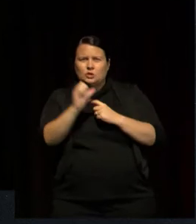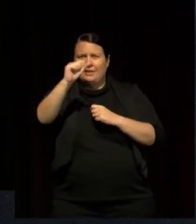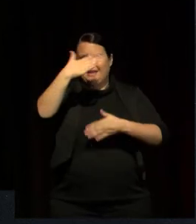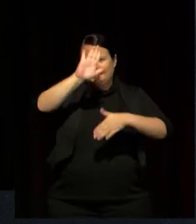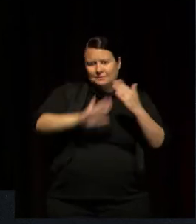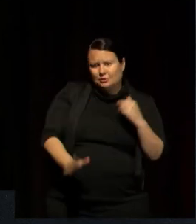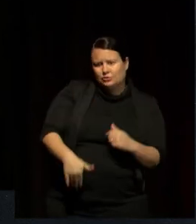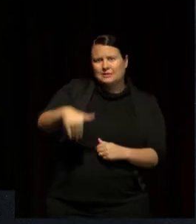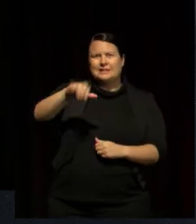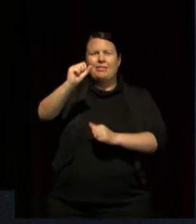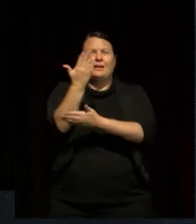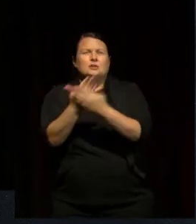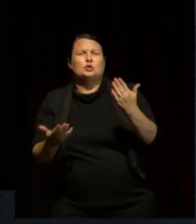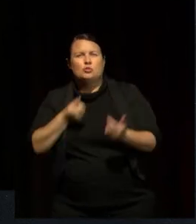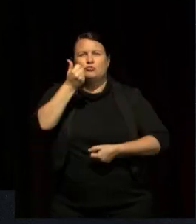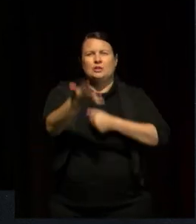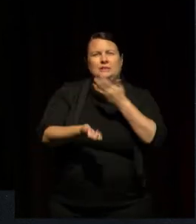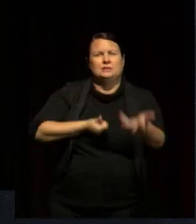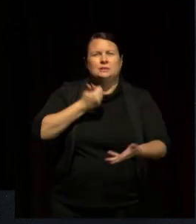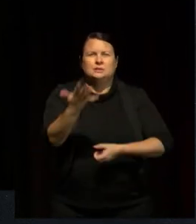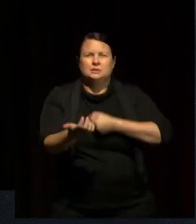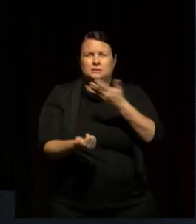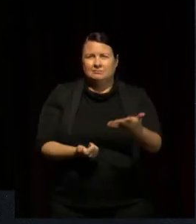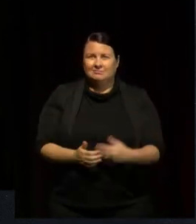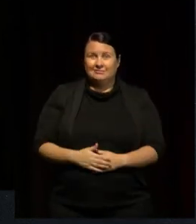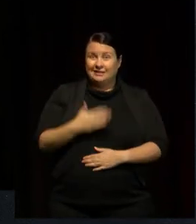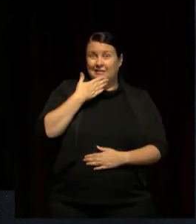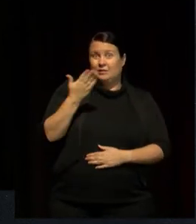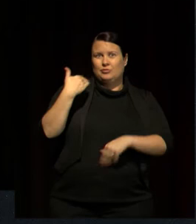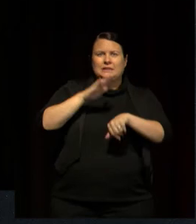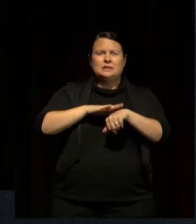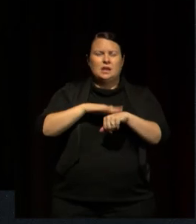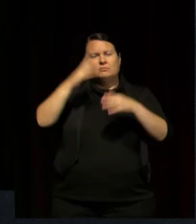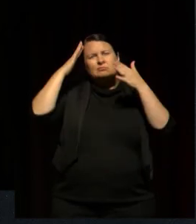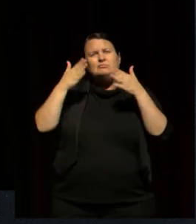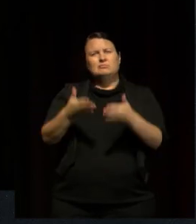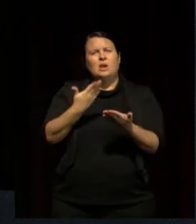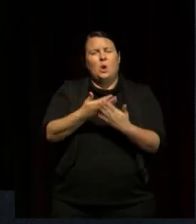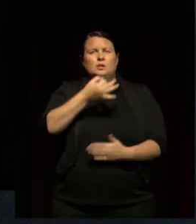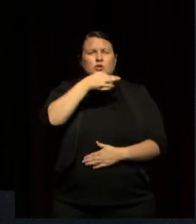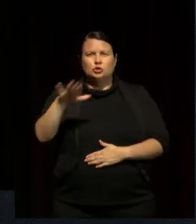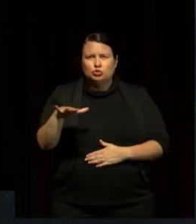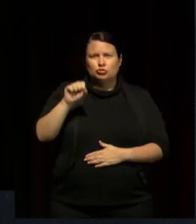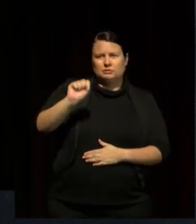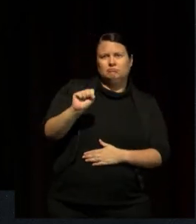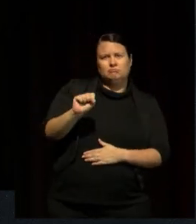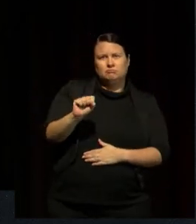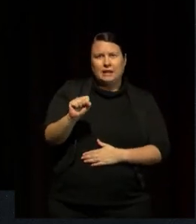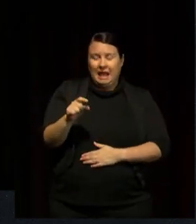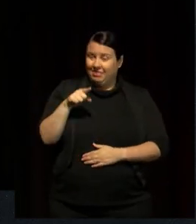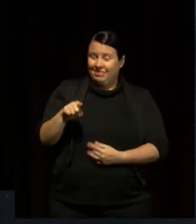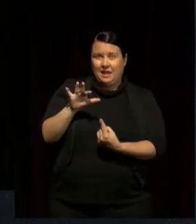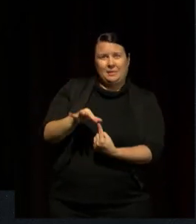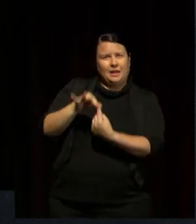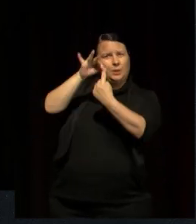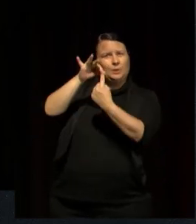In the 21st century, there's been a lot of attention given to children's voice. Children are seen now as making a unique